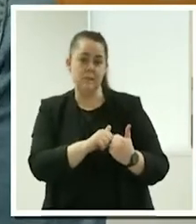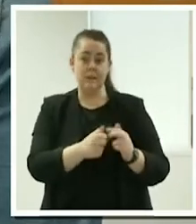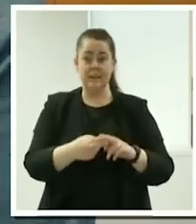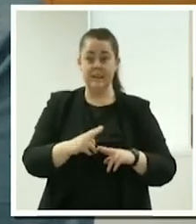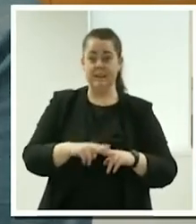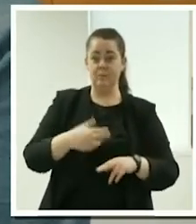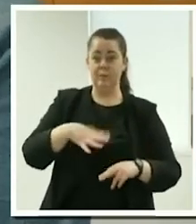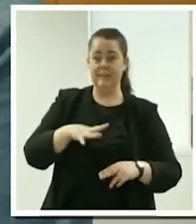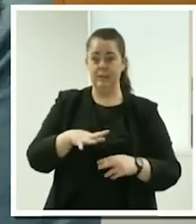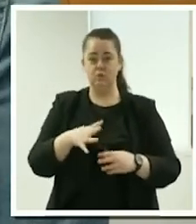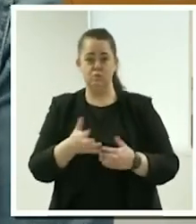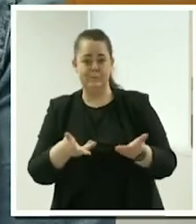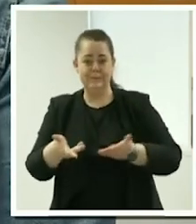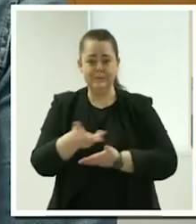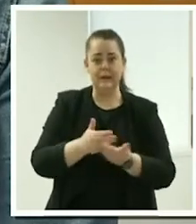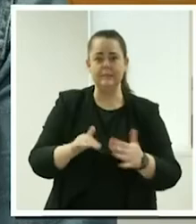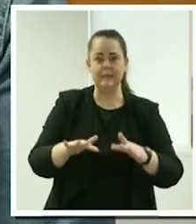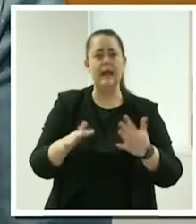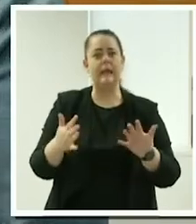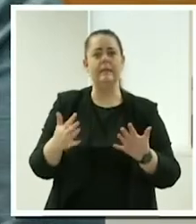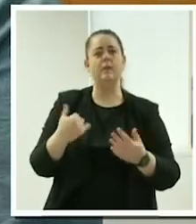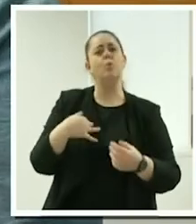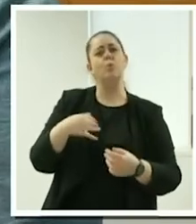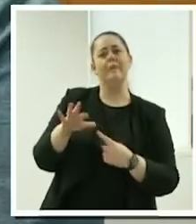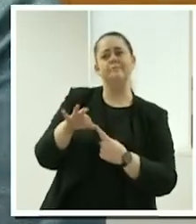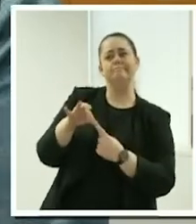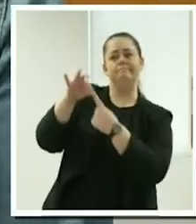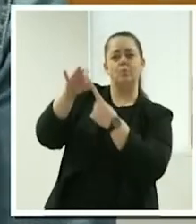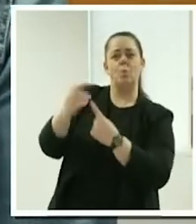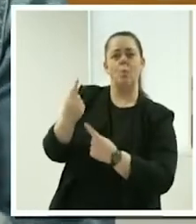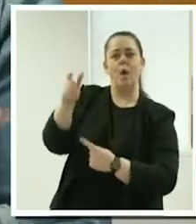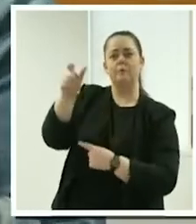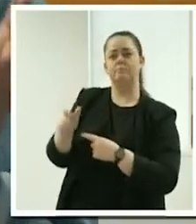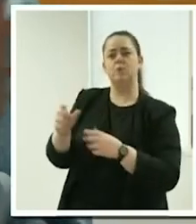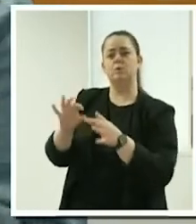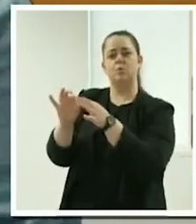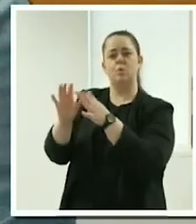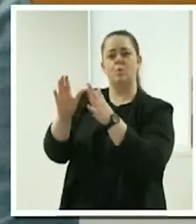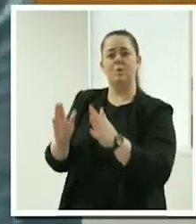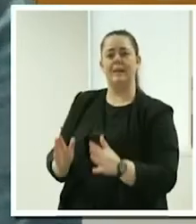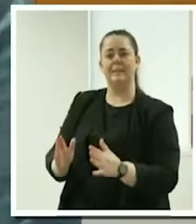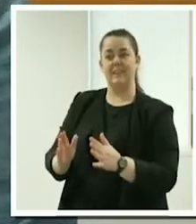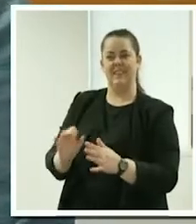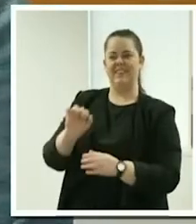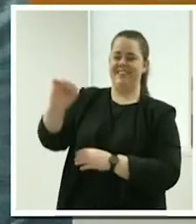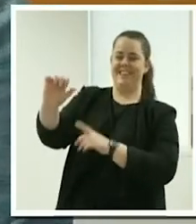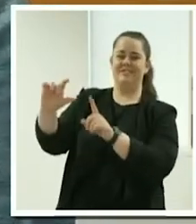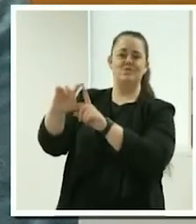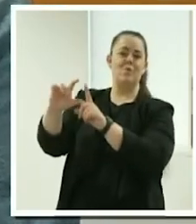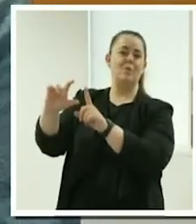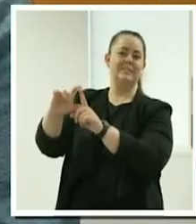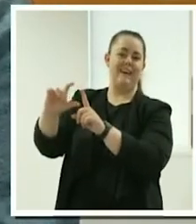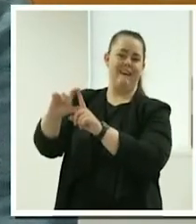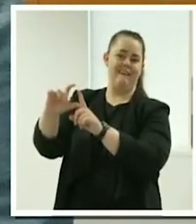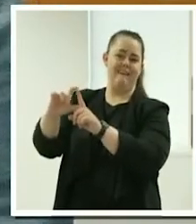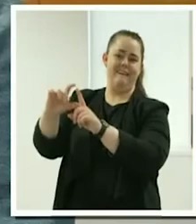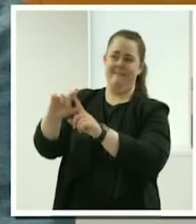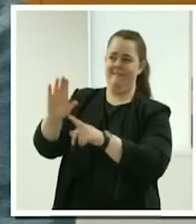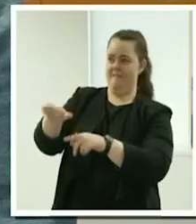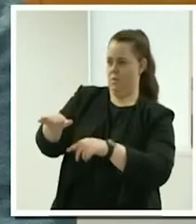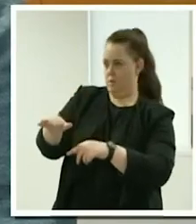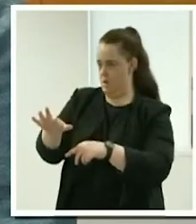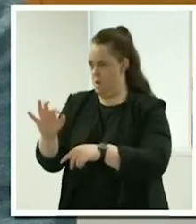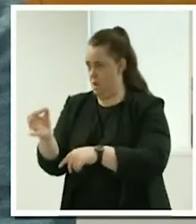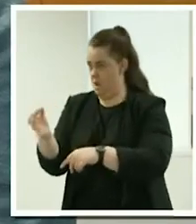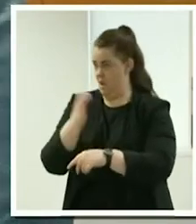coordinator as well that we can talk to her about but she's like the the daughter so um and it's it's worked